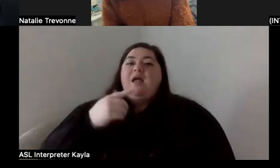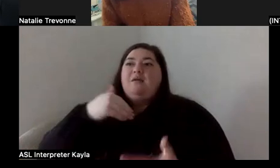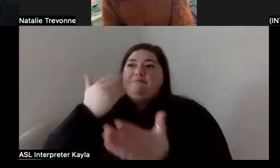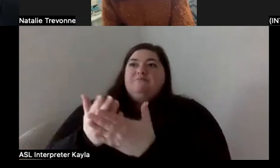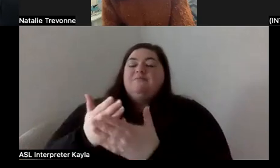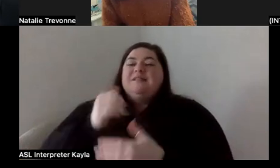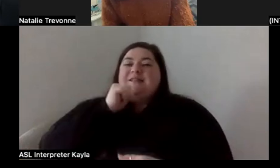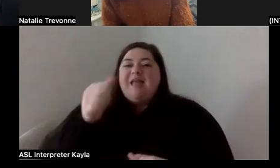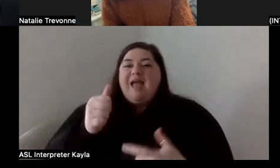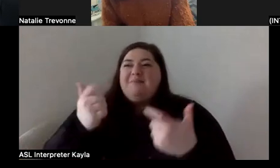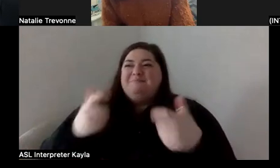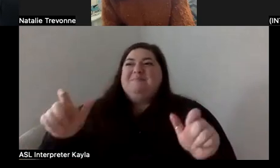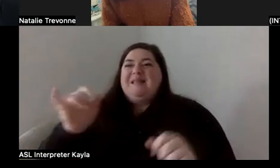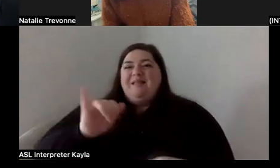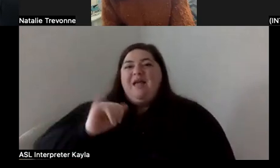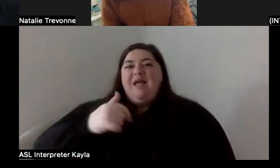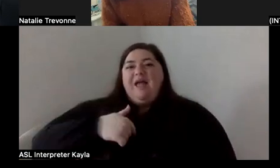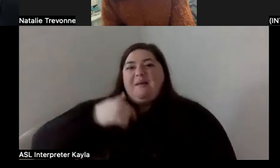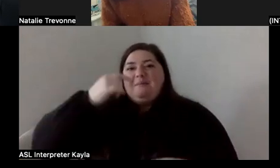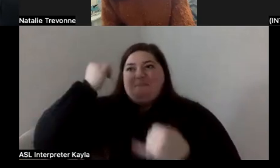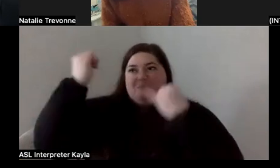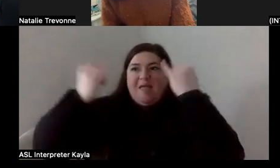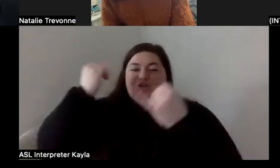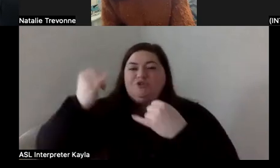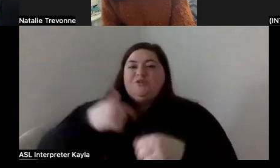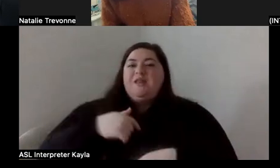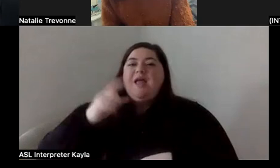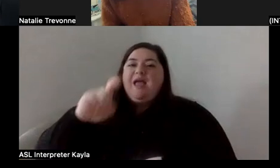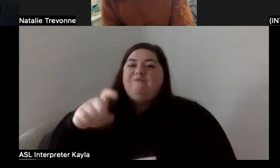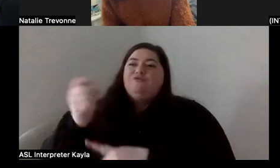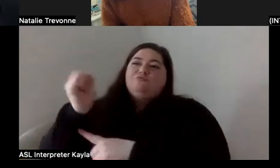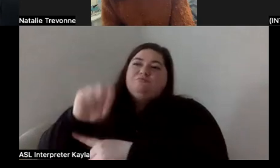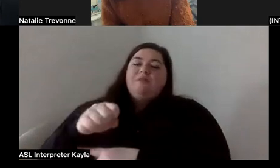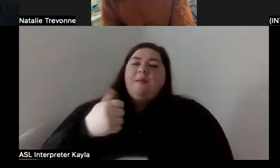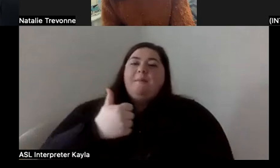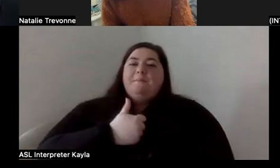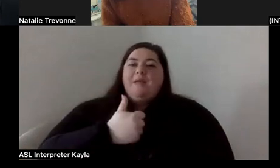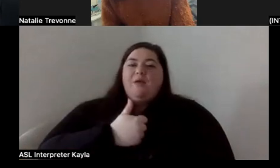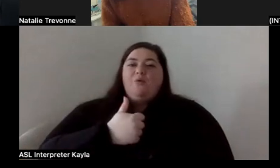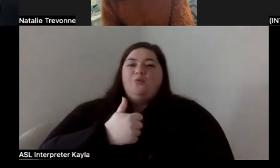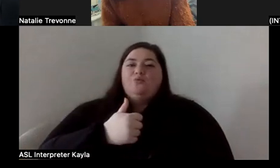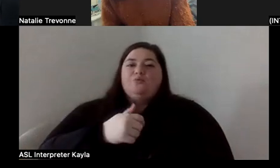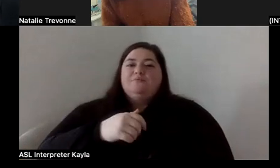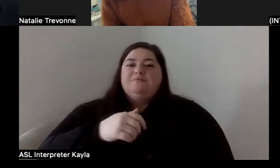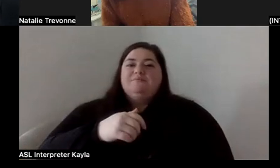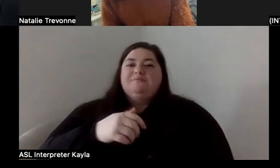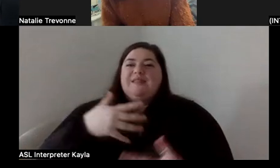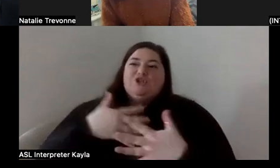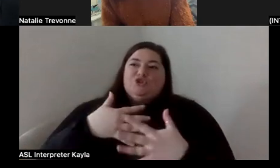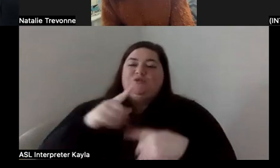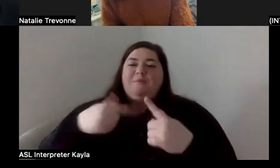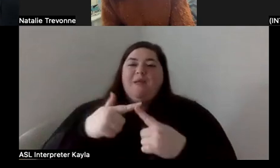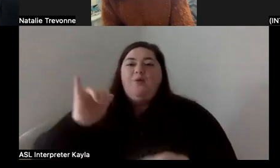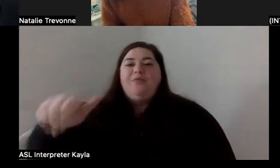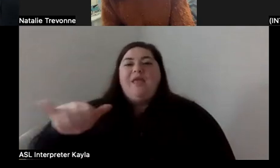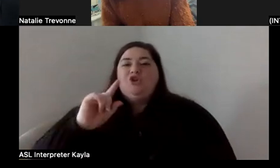just had to get over my own insecurities about it and just do it. I